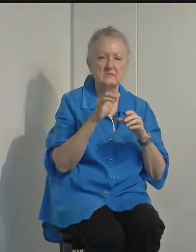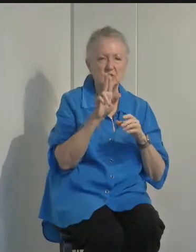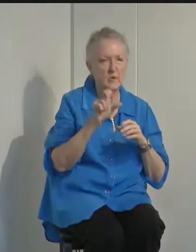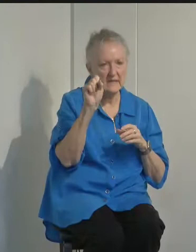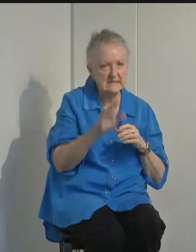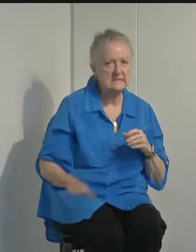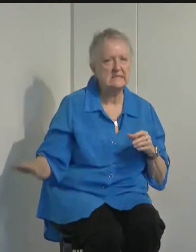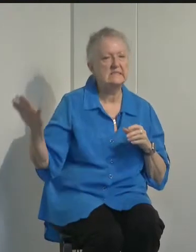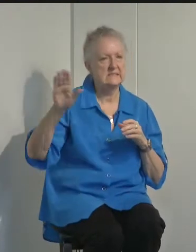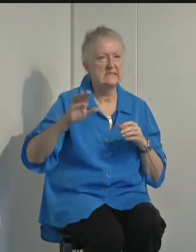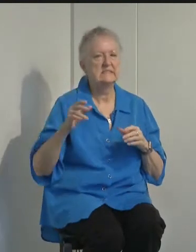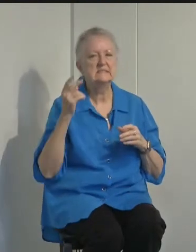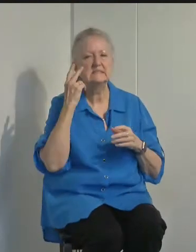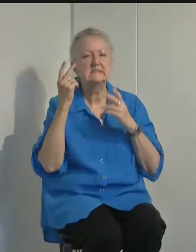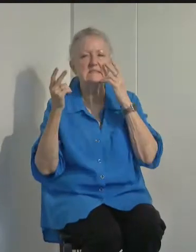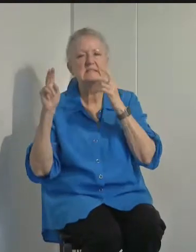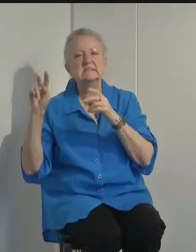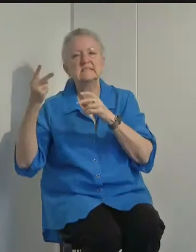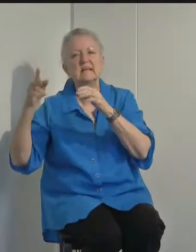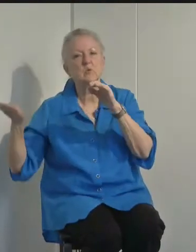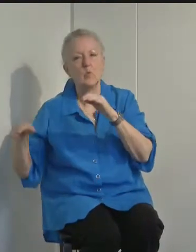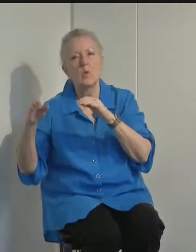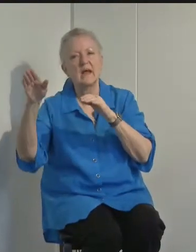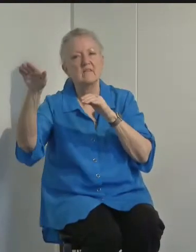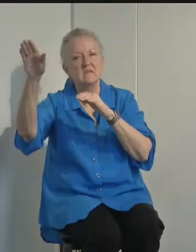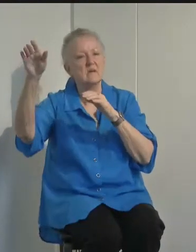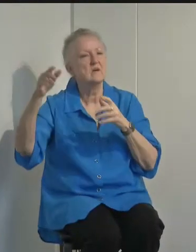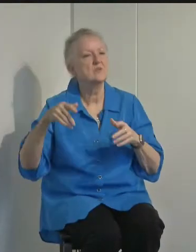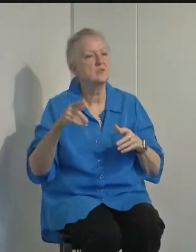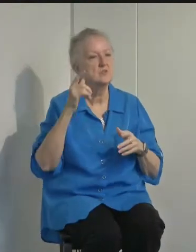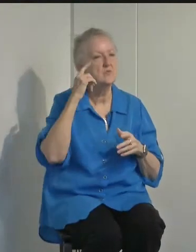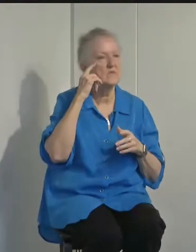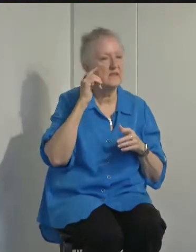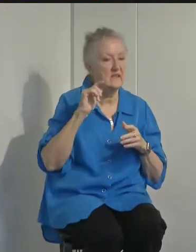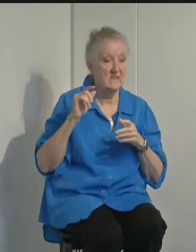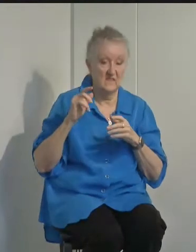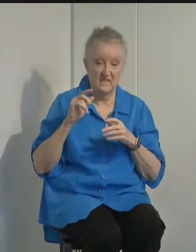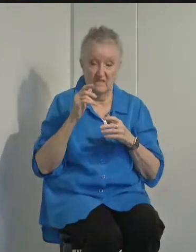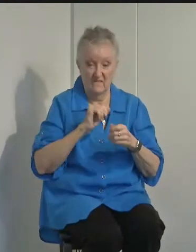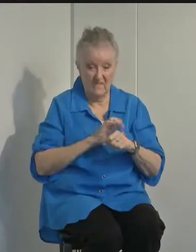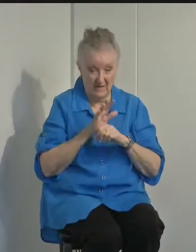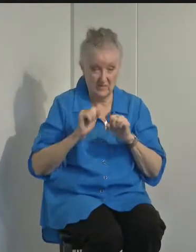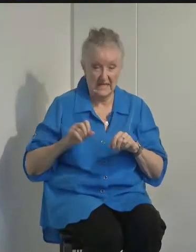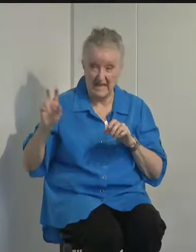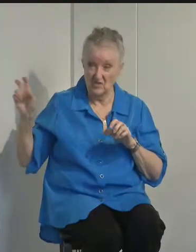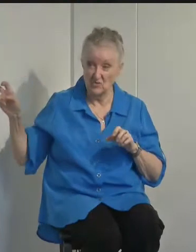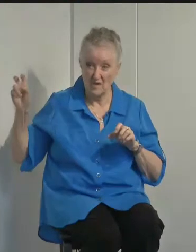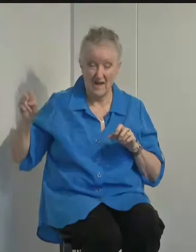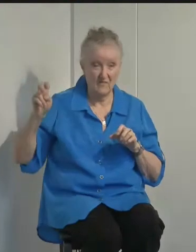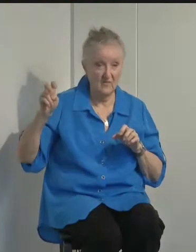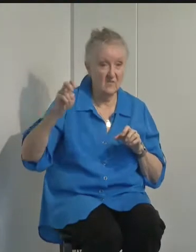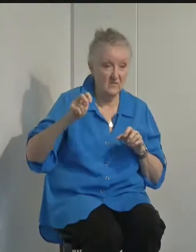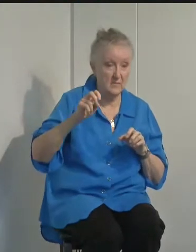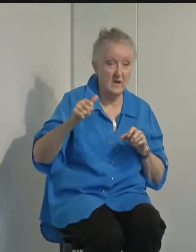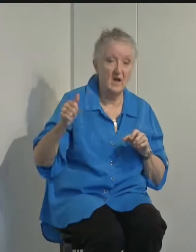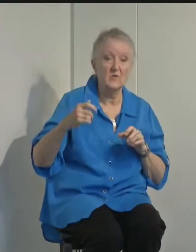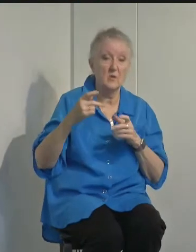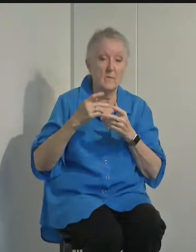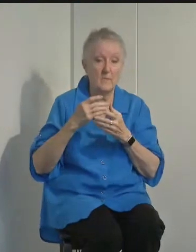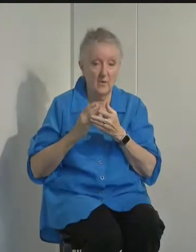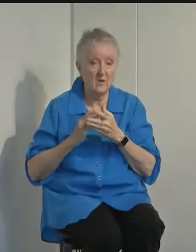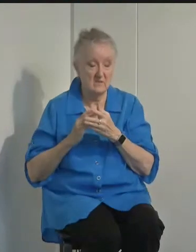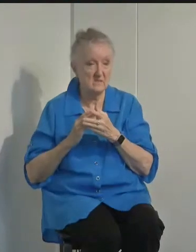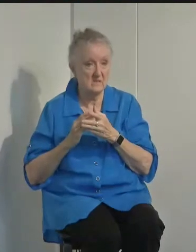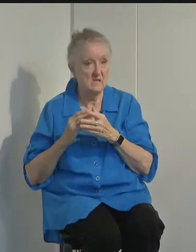do you guys anticipate the virus to possibly travel to our county from other parts of the county over holiday season, particularly